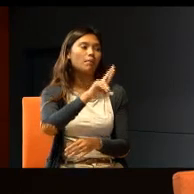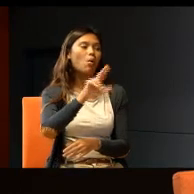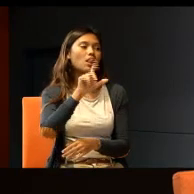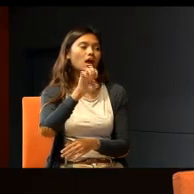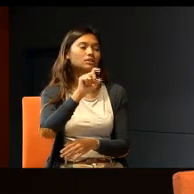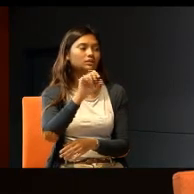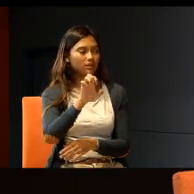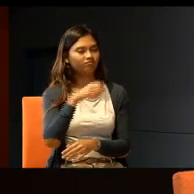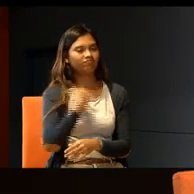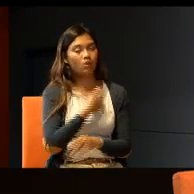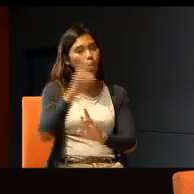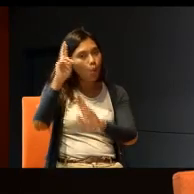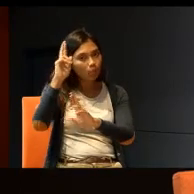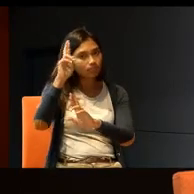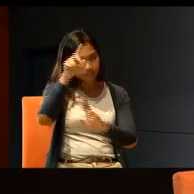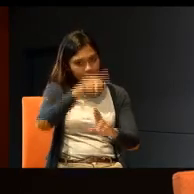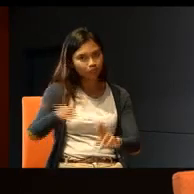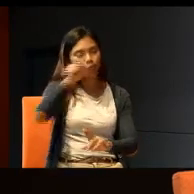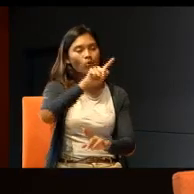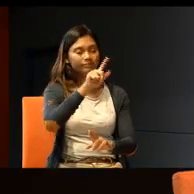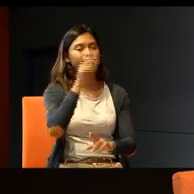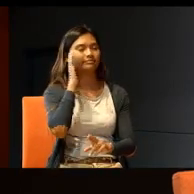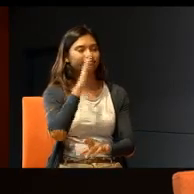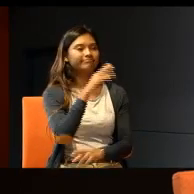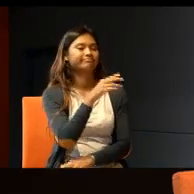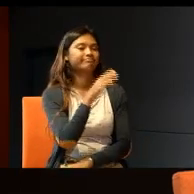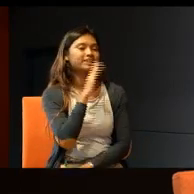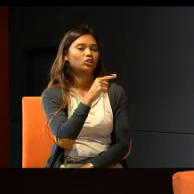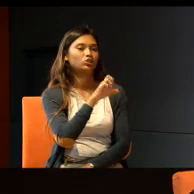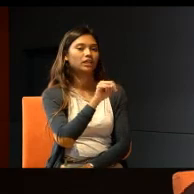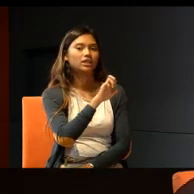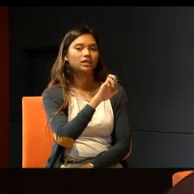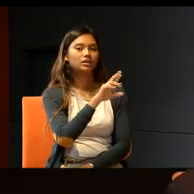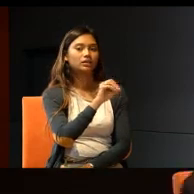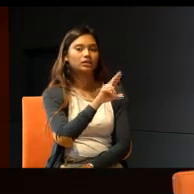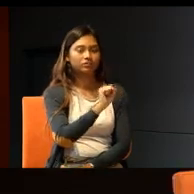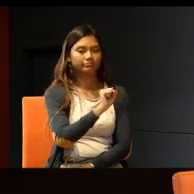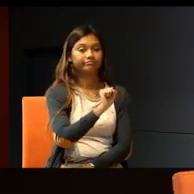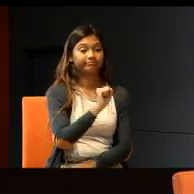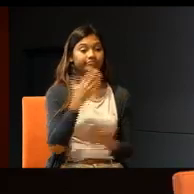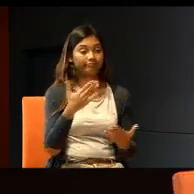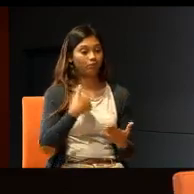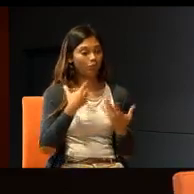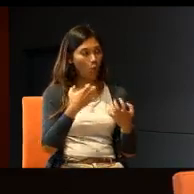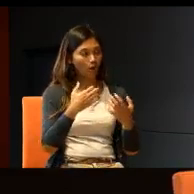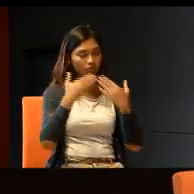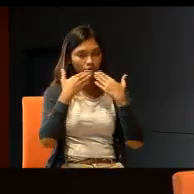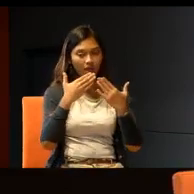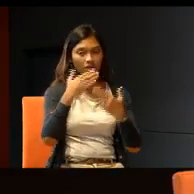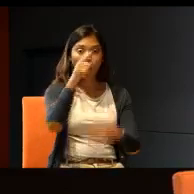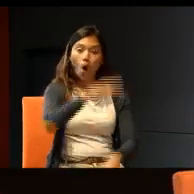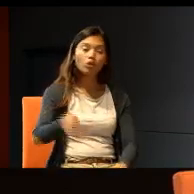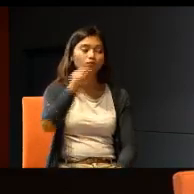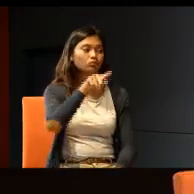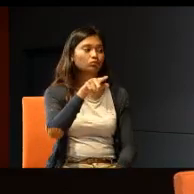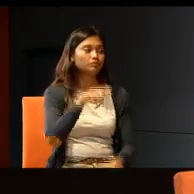hope that you would be generous, if you can. And it leaves me now to thank all of you, first of all,